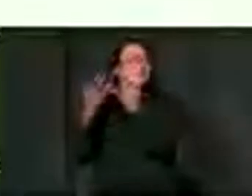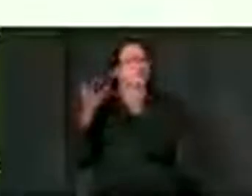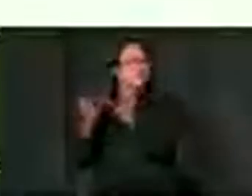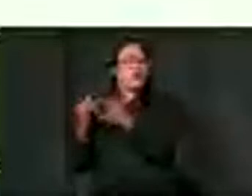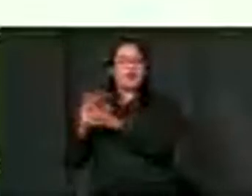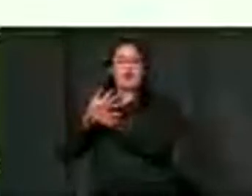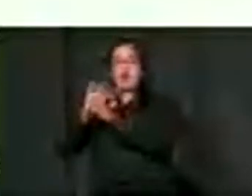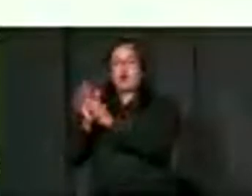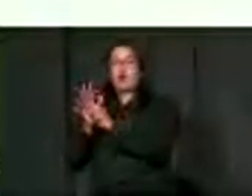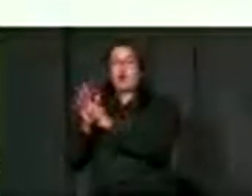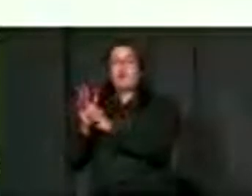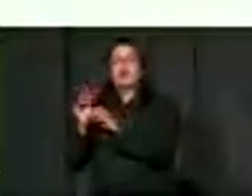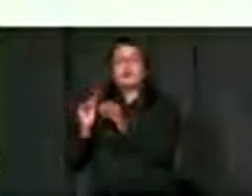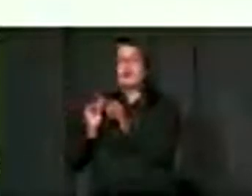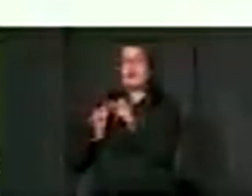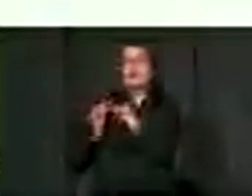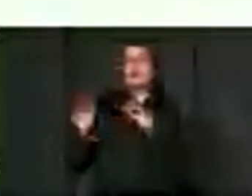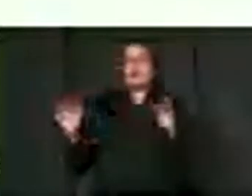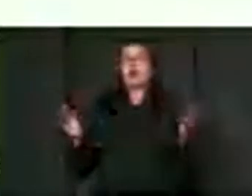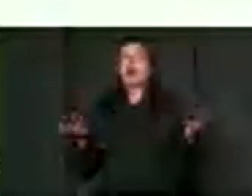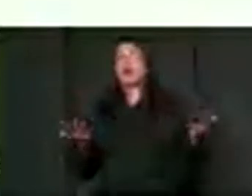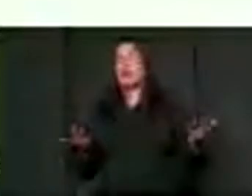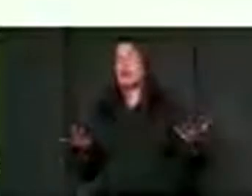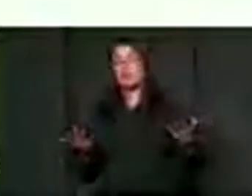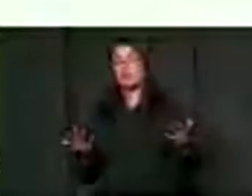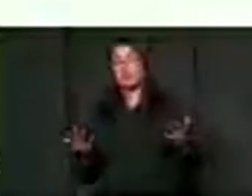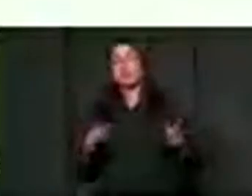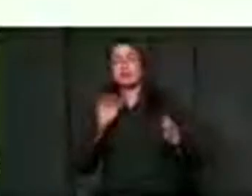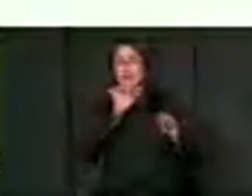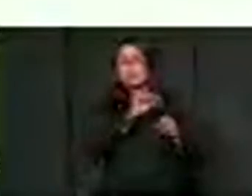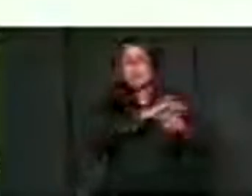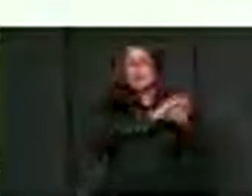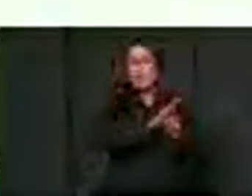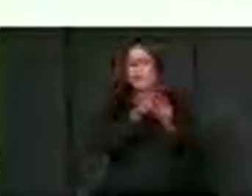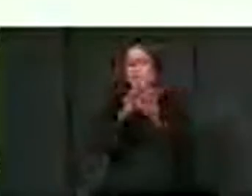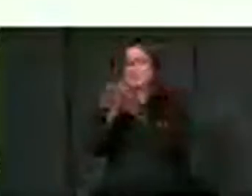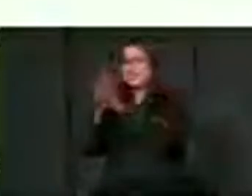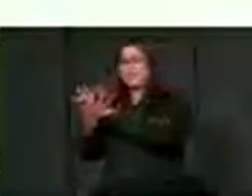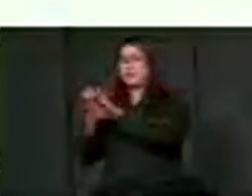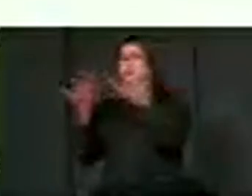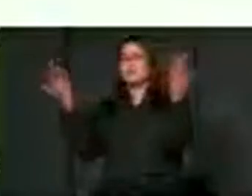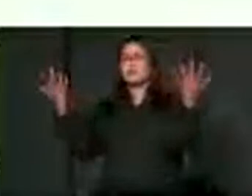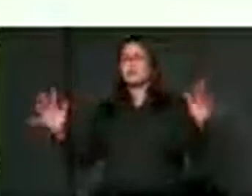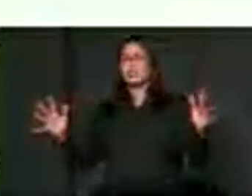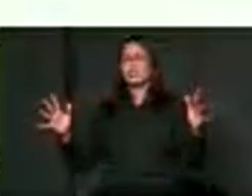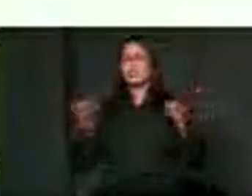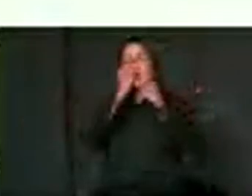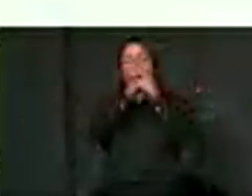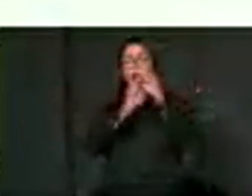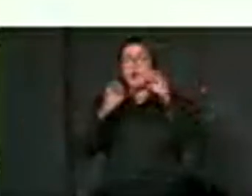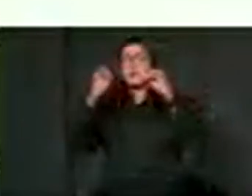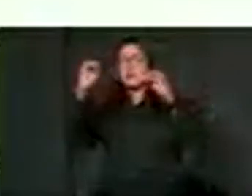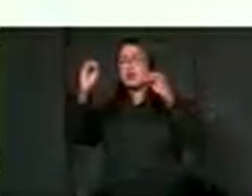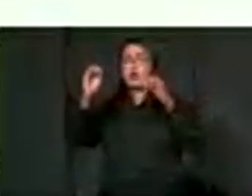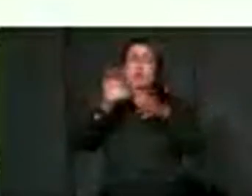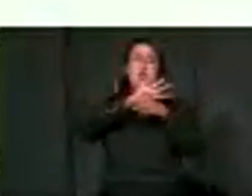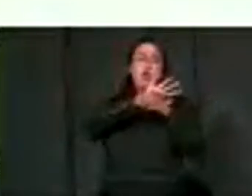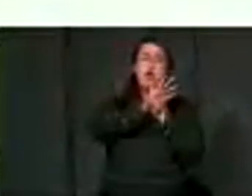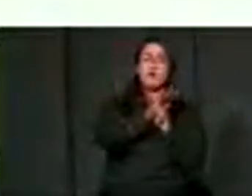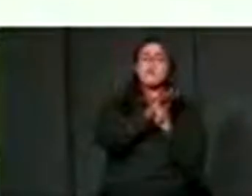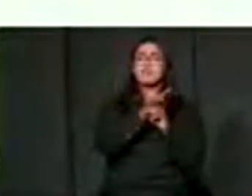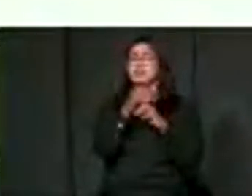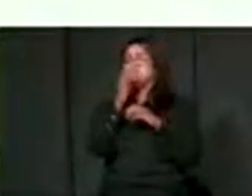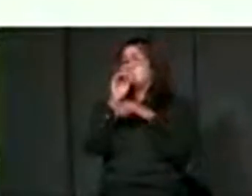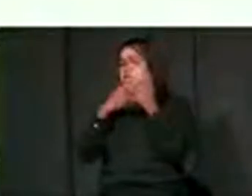challenges we may face. Because indeed, whether it's called Omicron, it still continues to